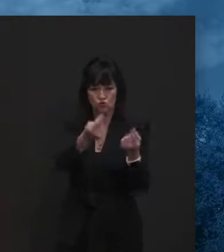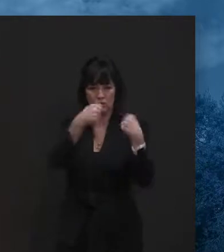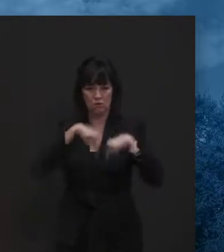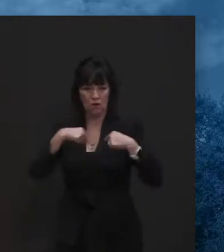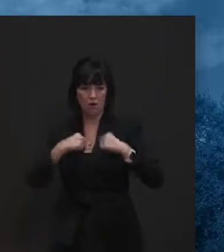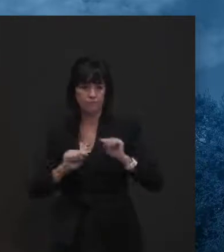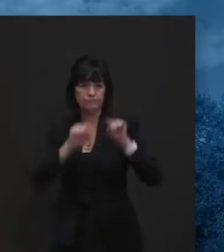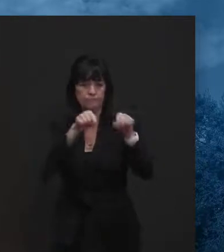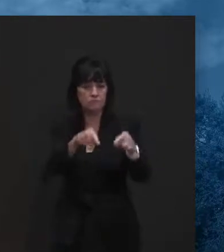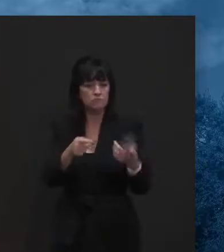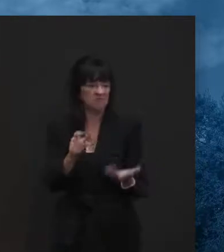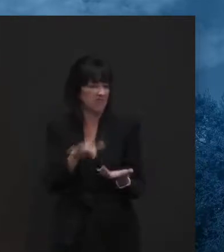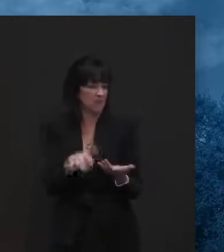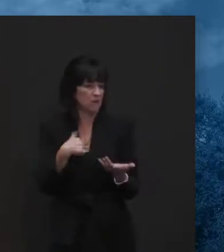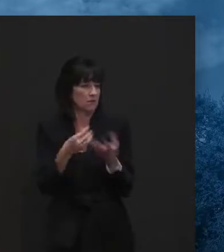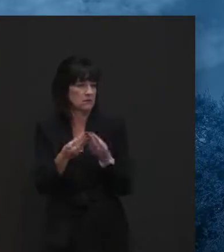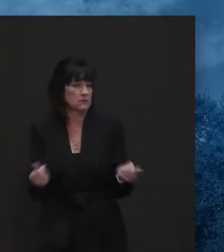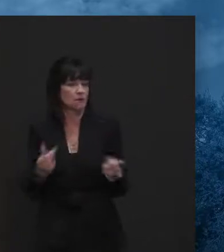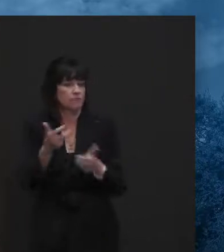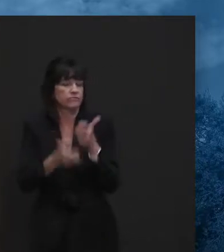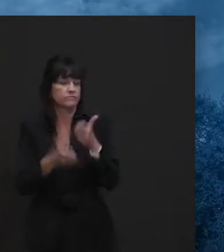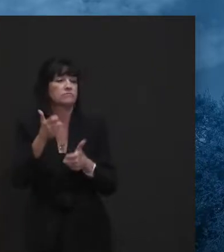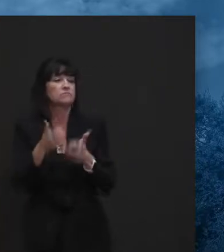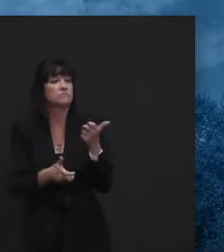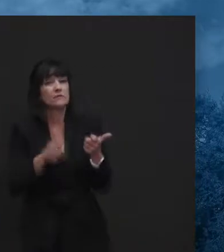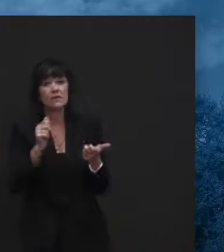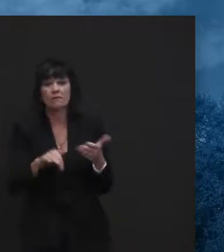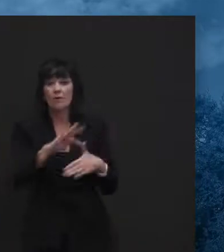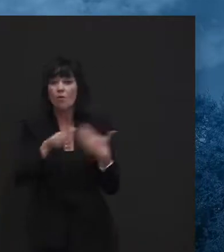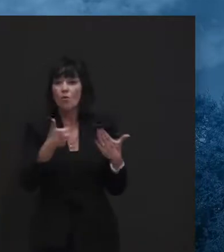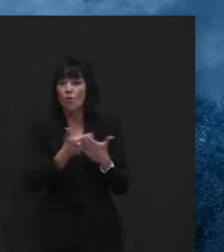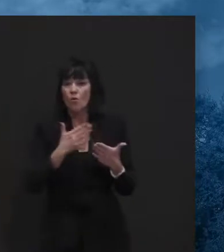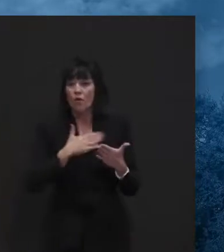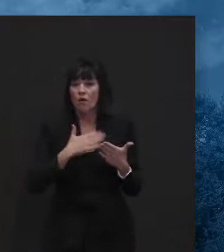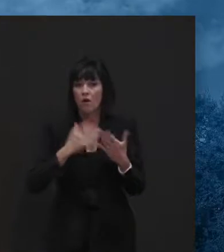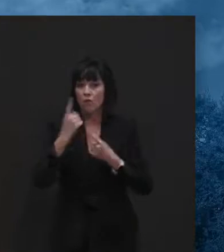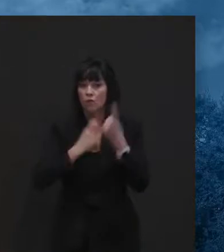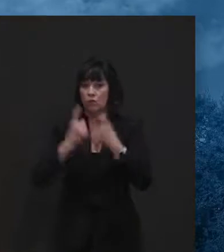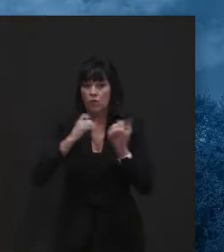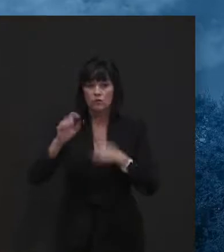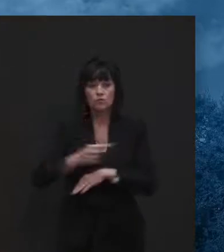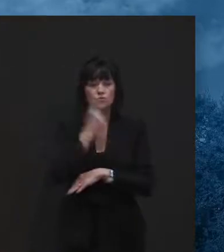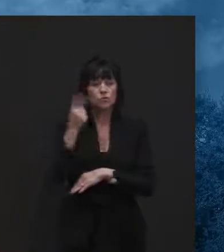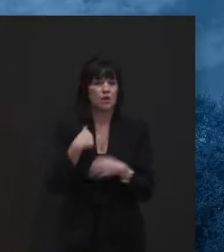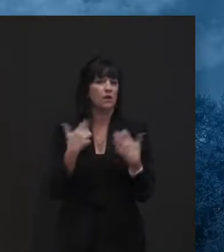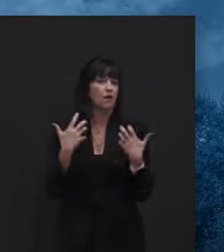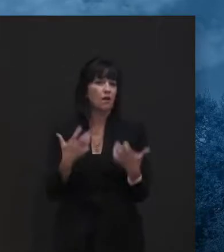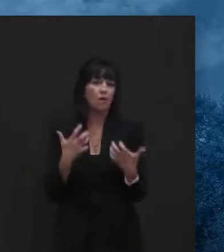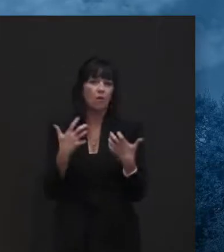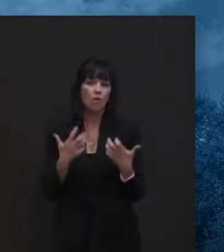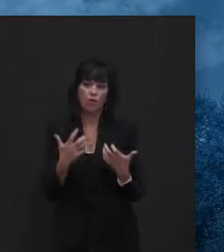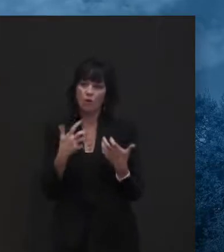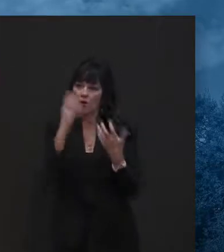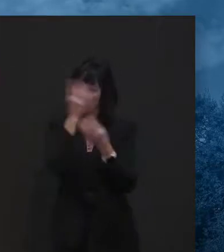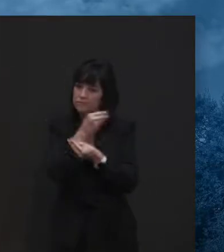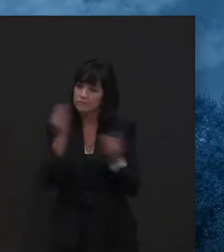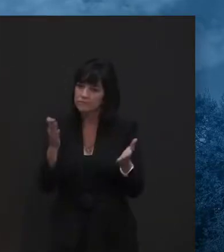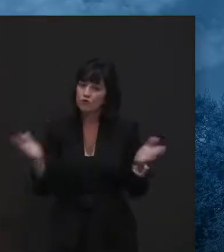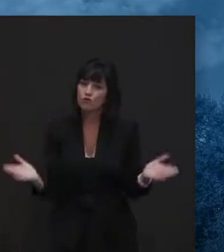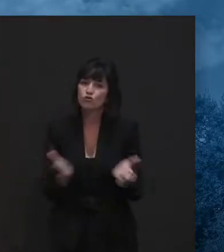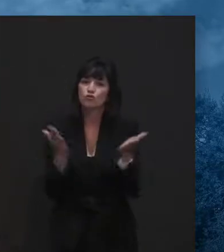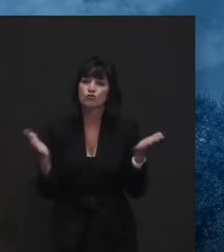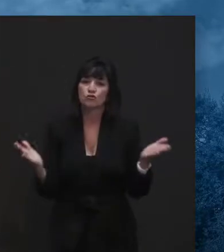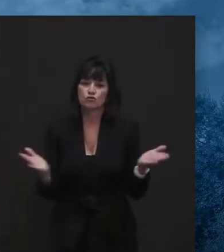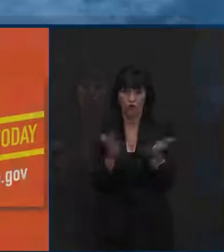So I think that's, uh, all the questions that we have today. Uh, let me just end by encouraging